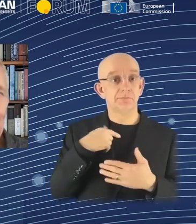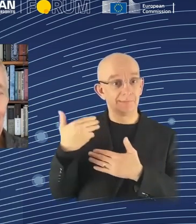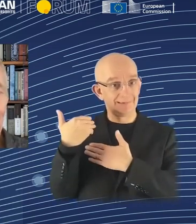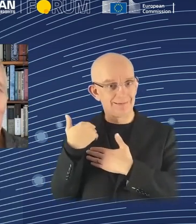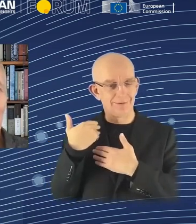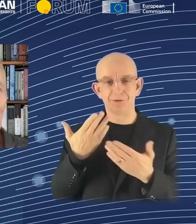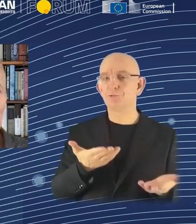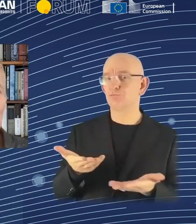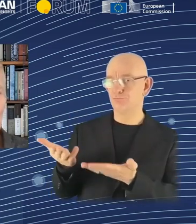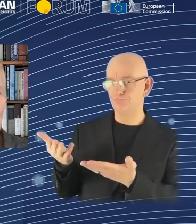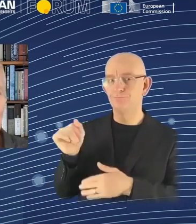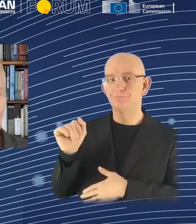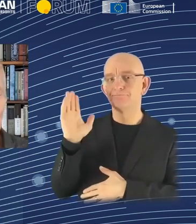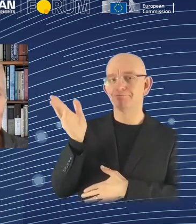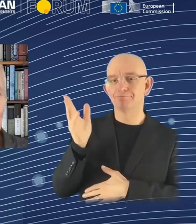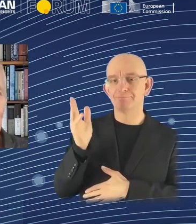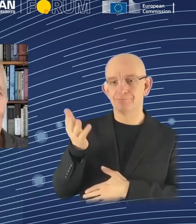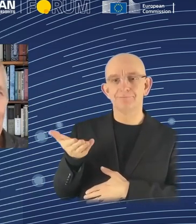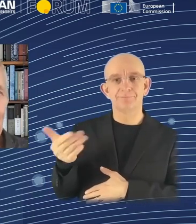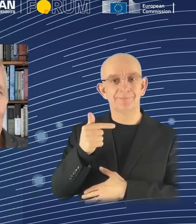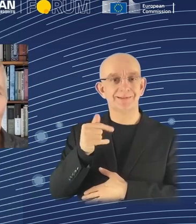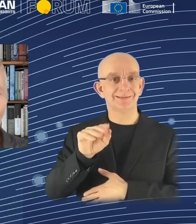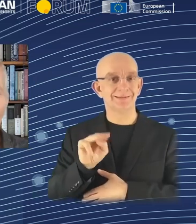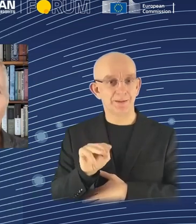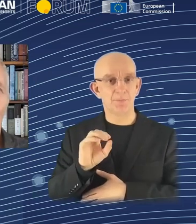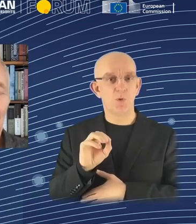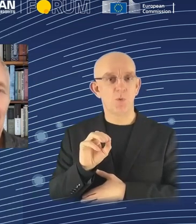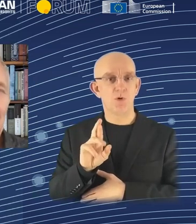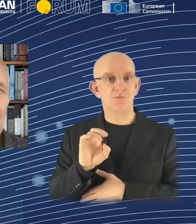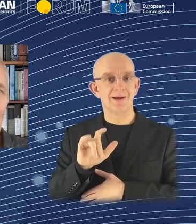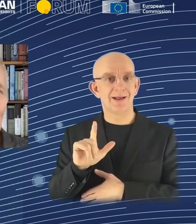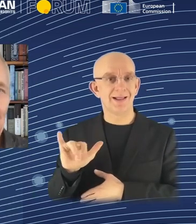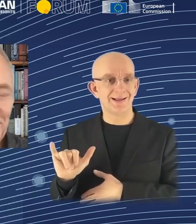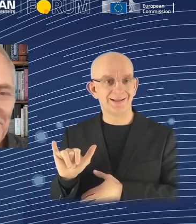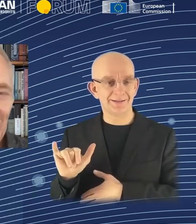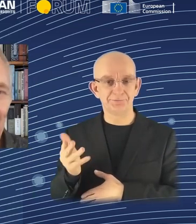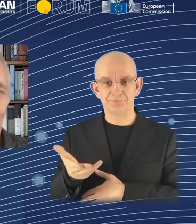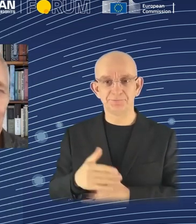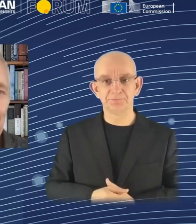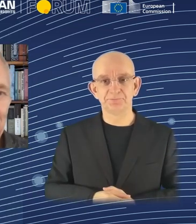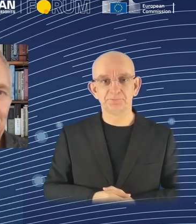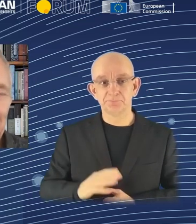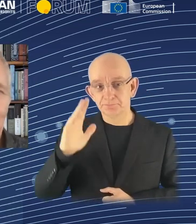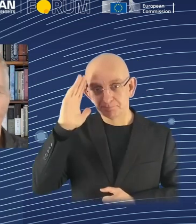Yes, can. Where in the U.S. are you about? I am currently in Los Angeles. What's the time?